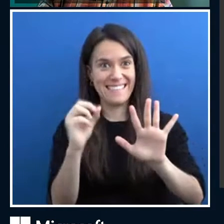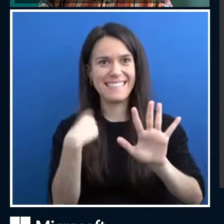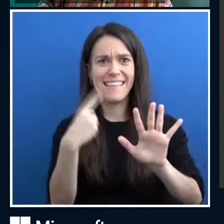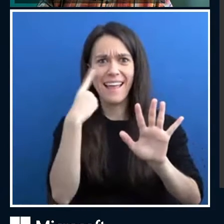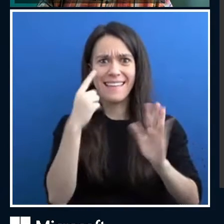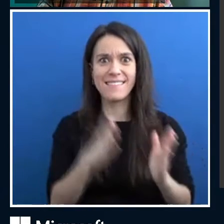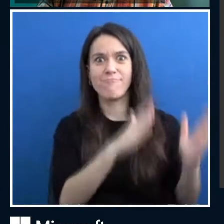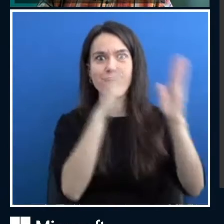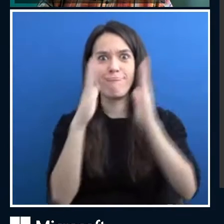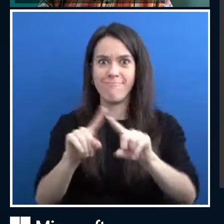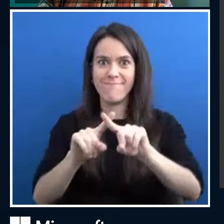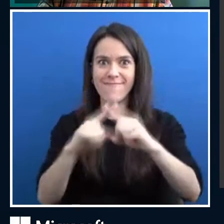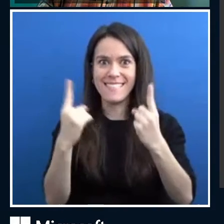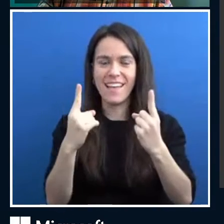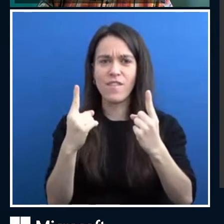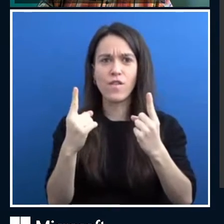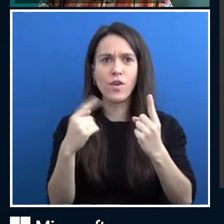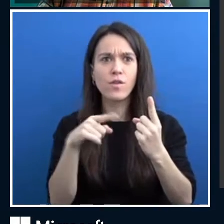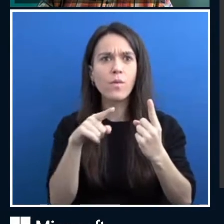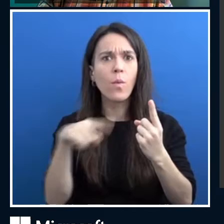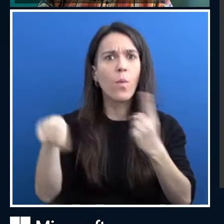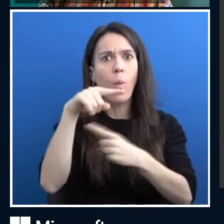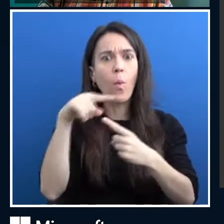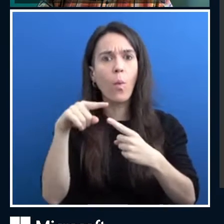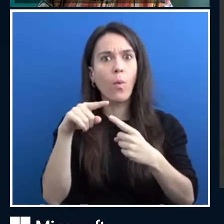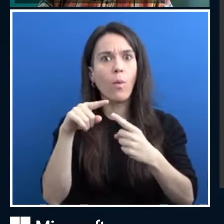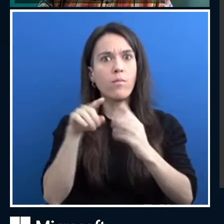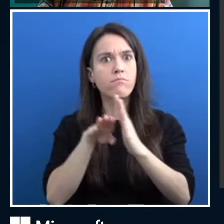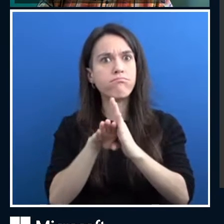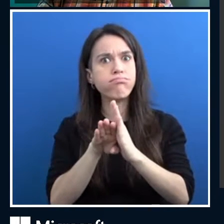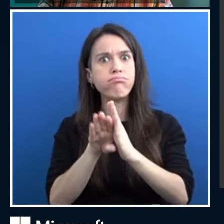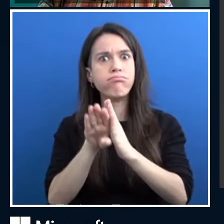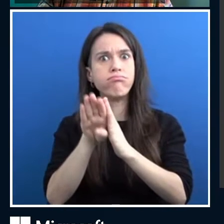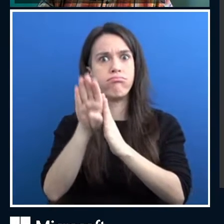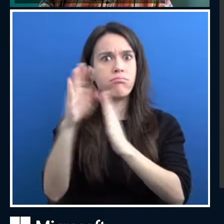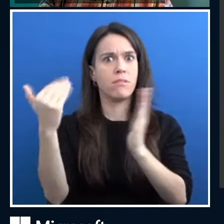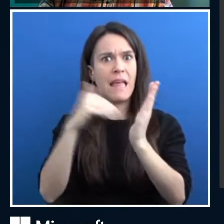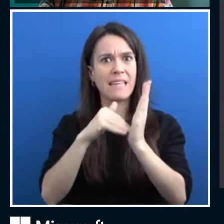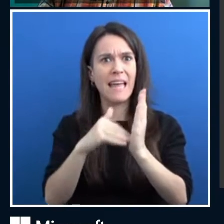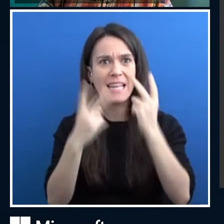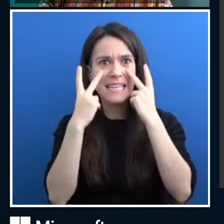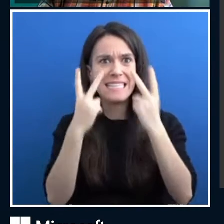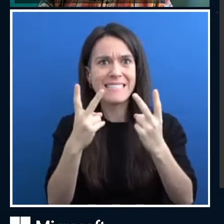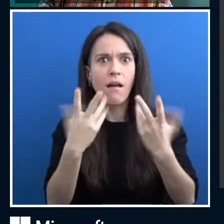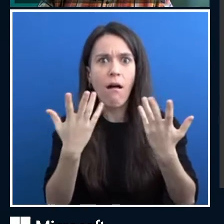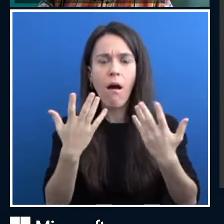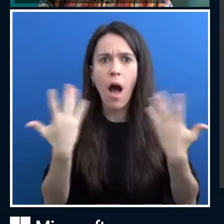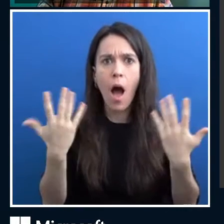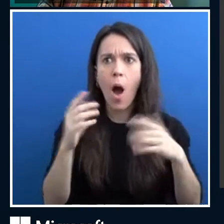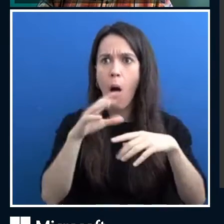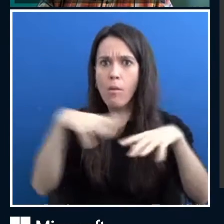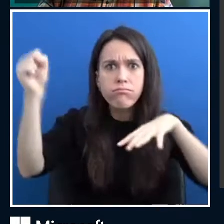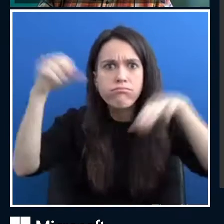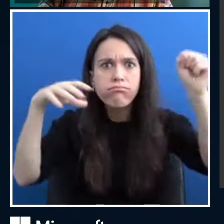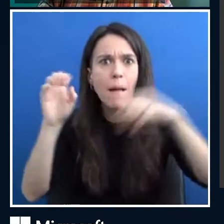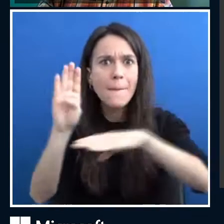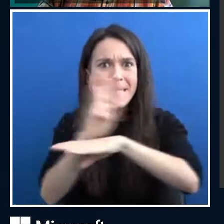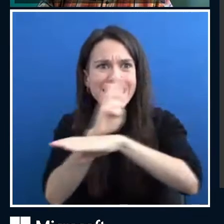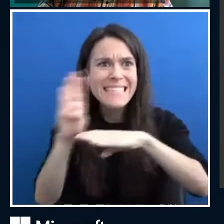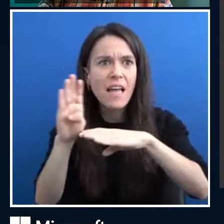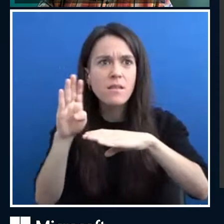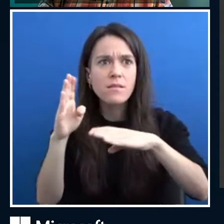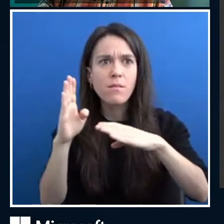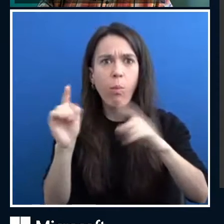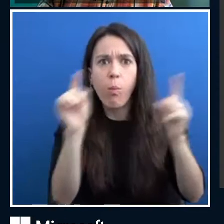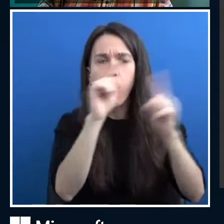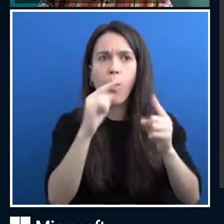this. They were super popular, they actually made it into businesses and became really, really great in the space. But